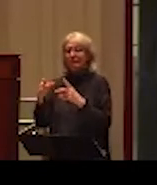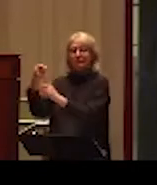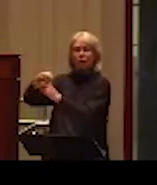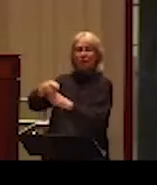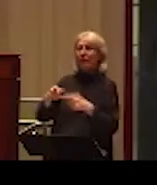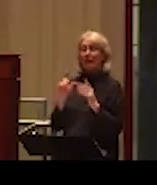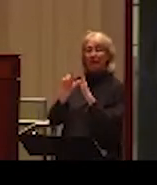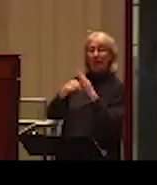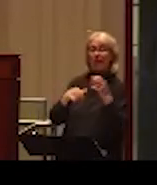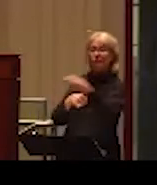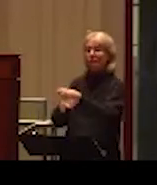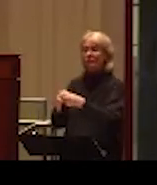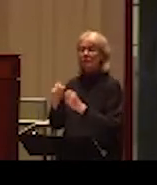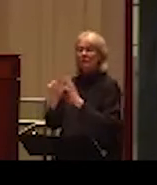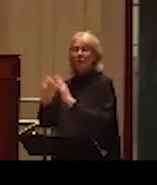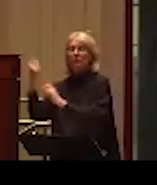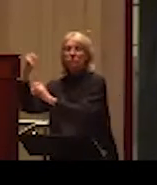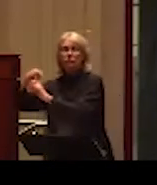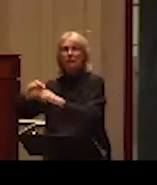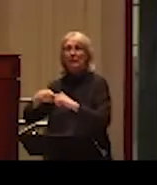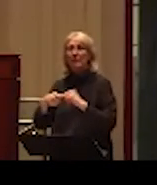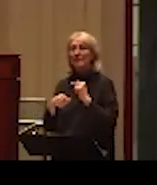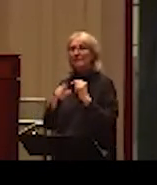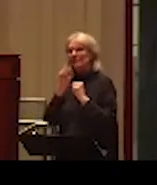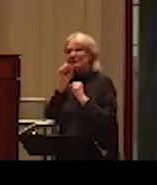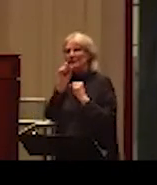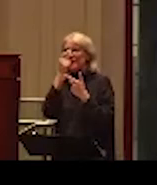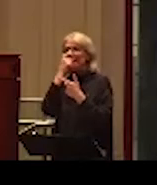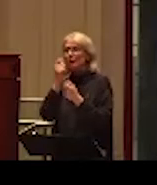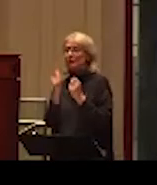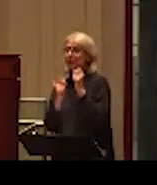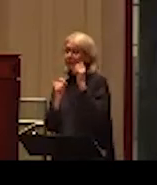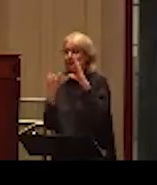interesting, and I will just show the table, actually the